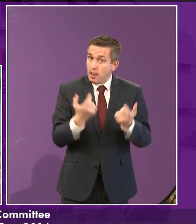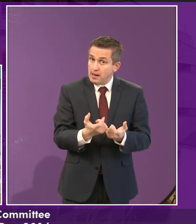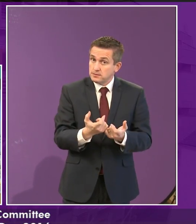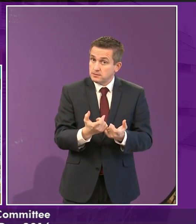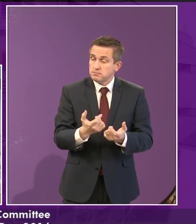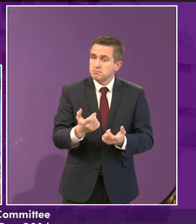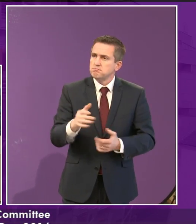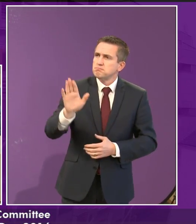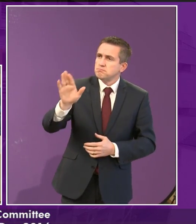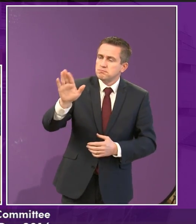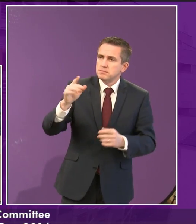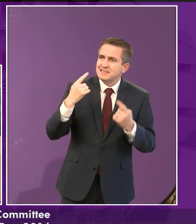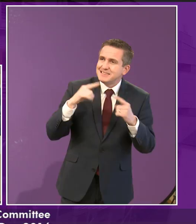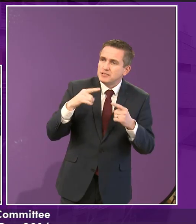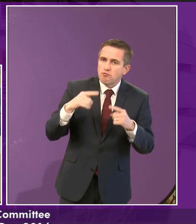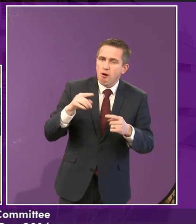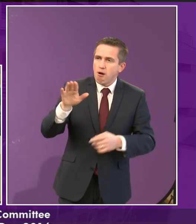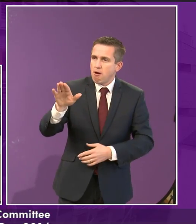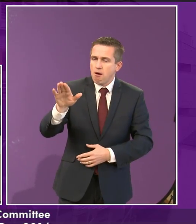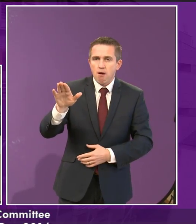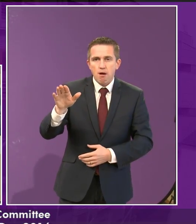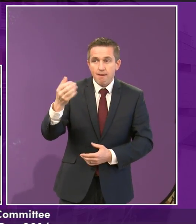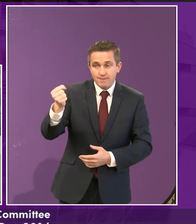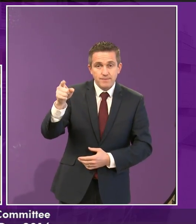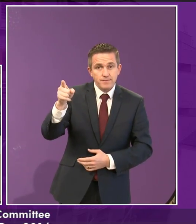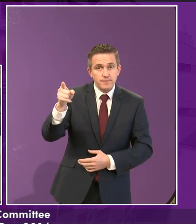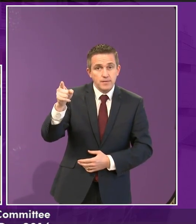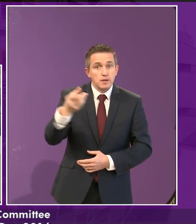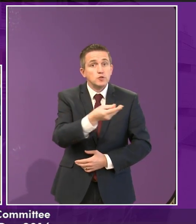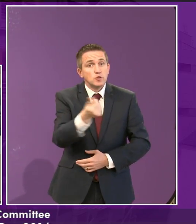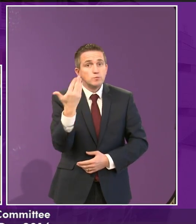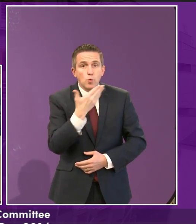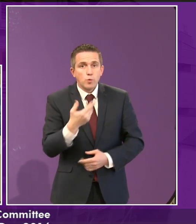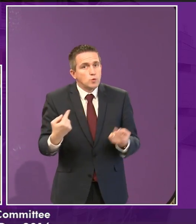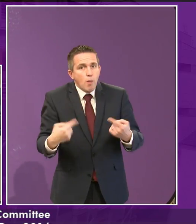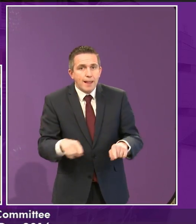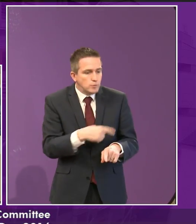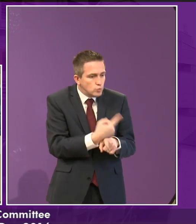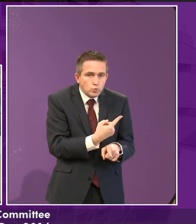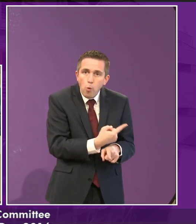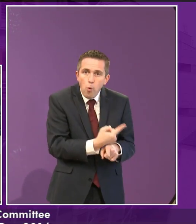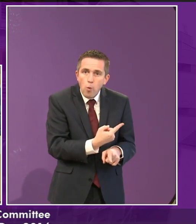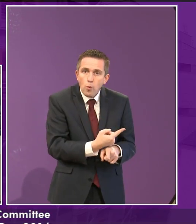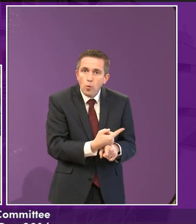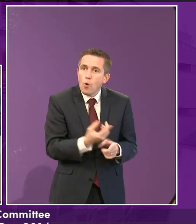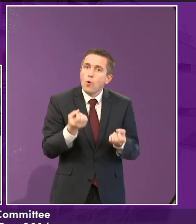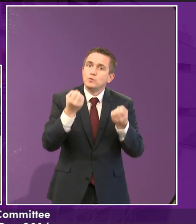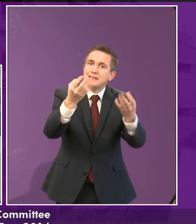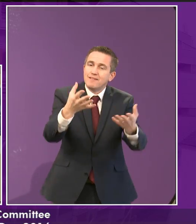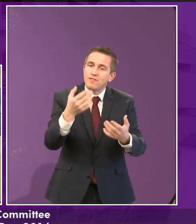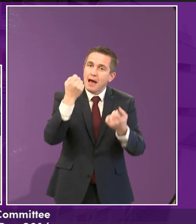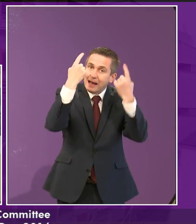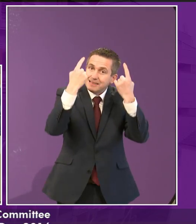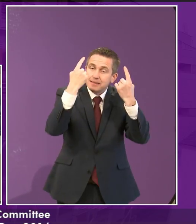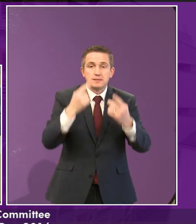give your teacher an idea, some schools you wouldn't be allowed to talk, or give your teacher ideas,